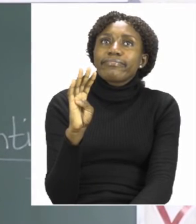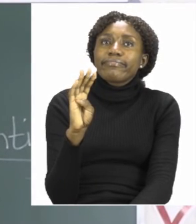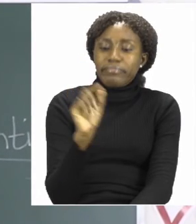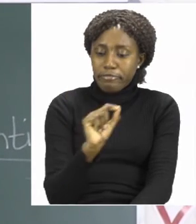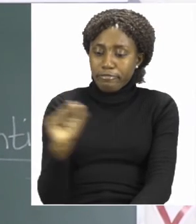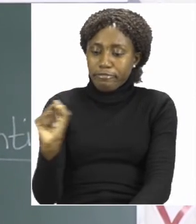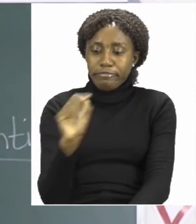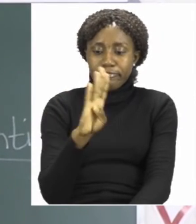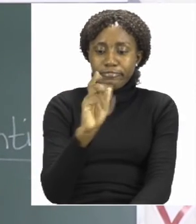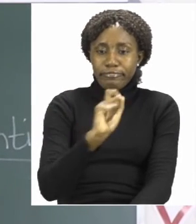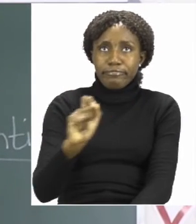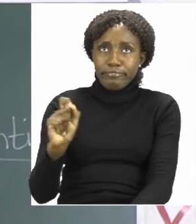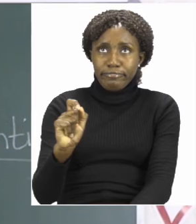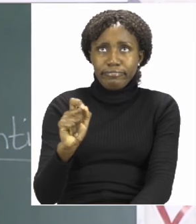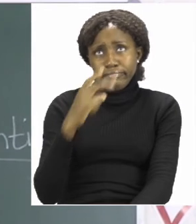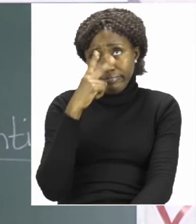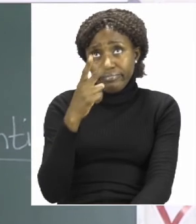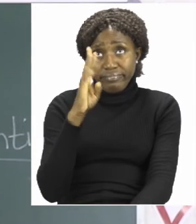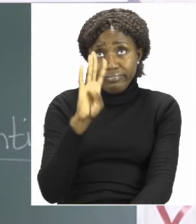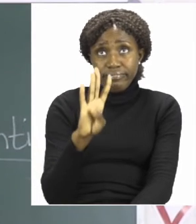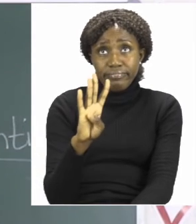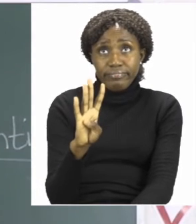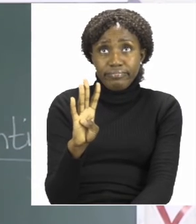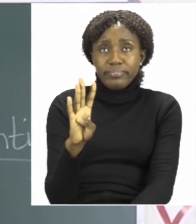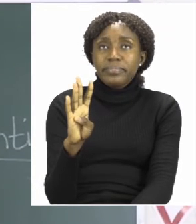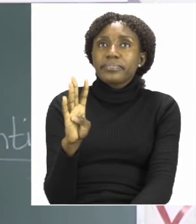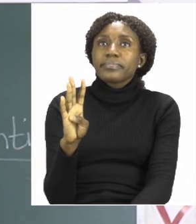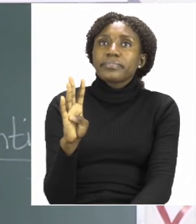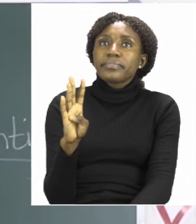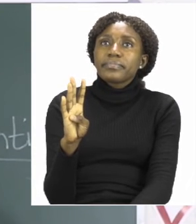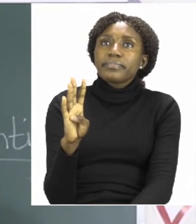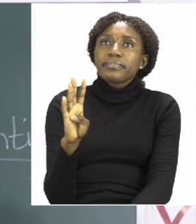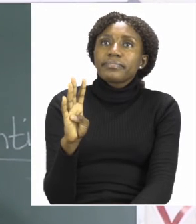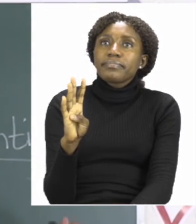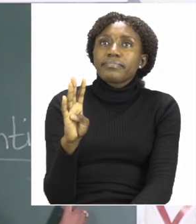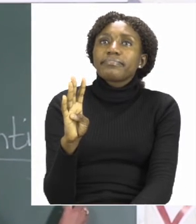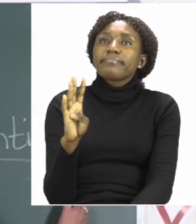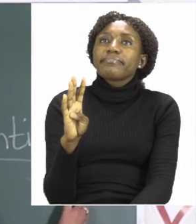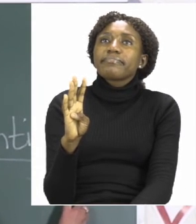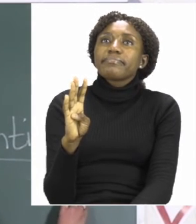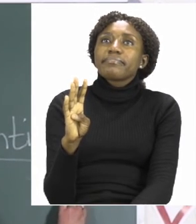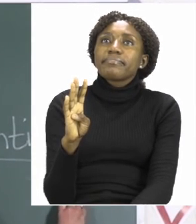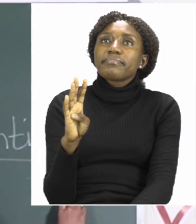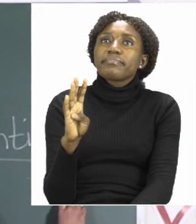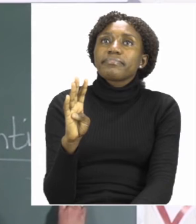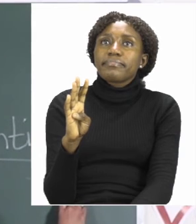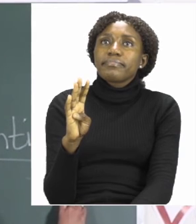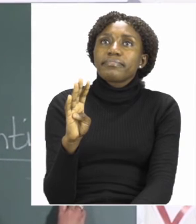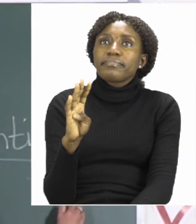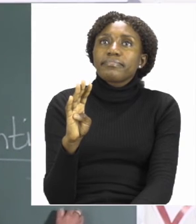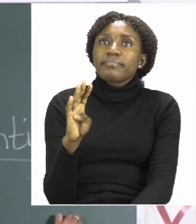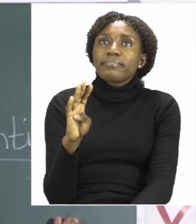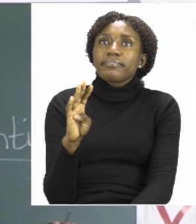line. Now how do you write the number four? So you start with your pencil.